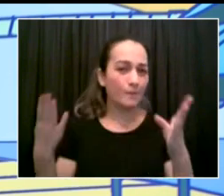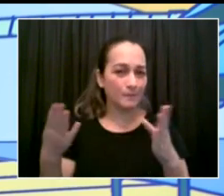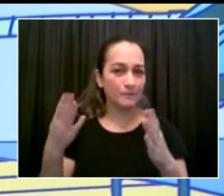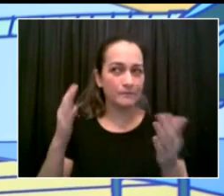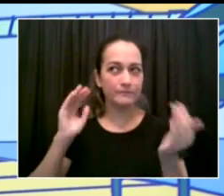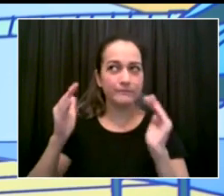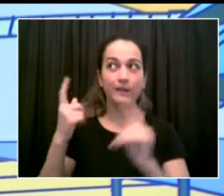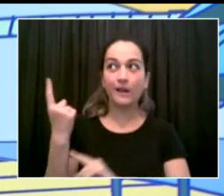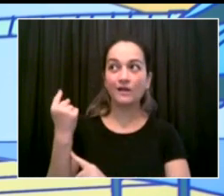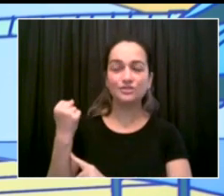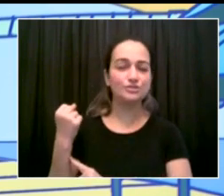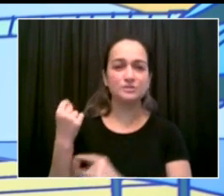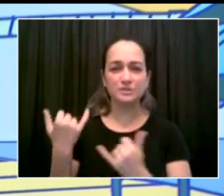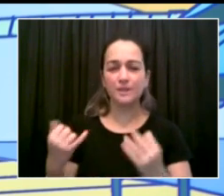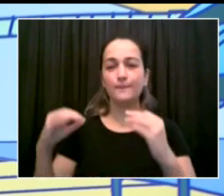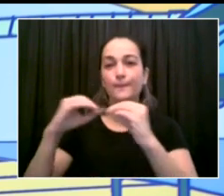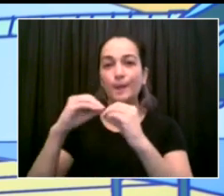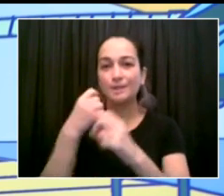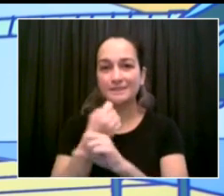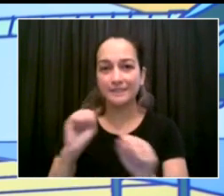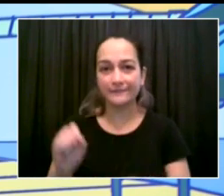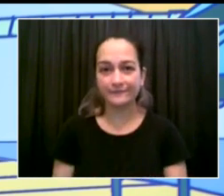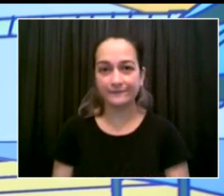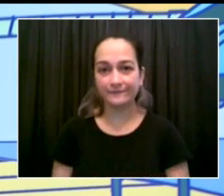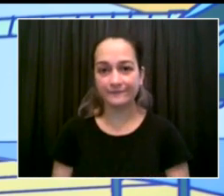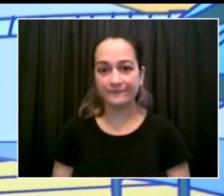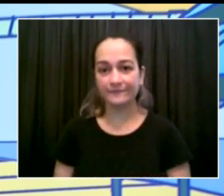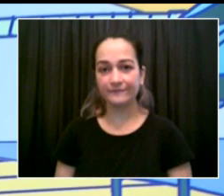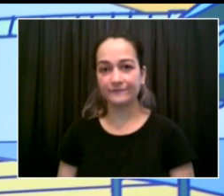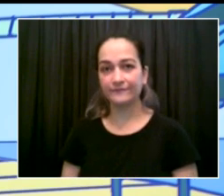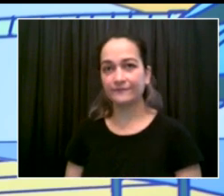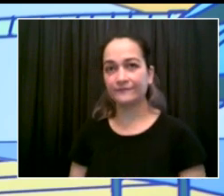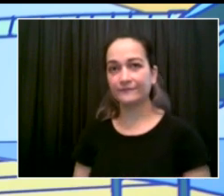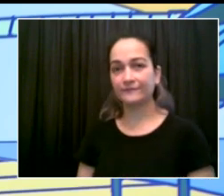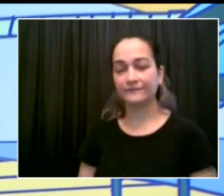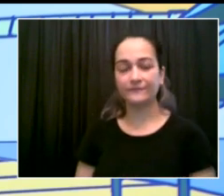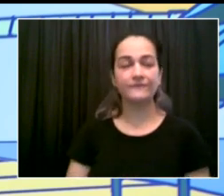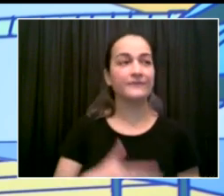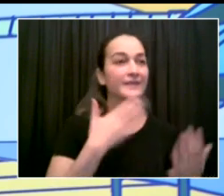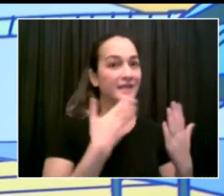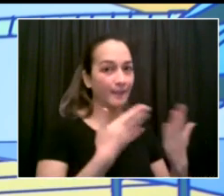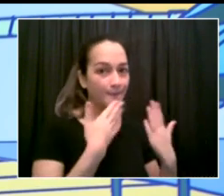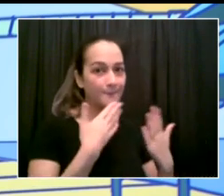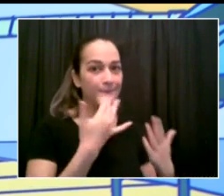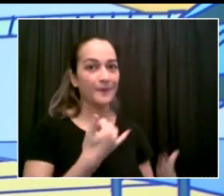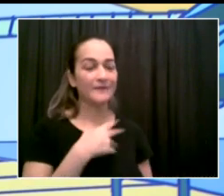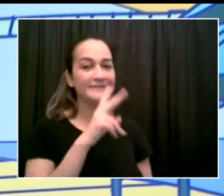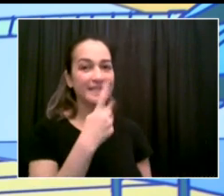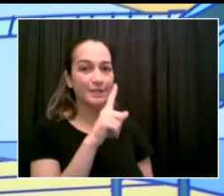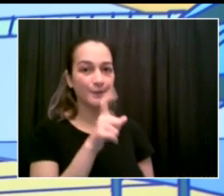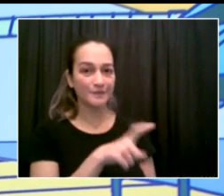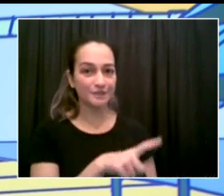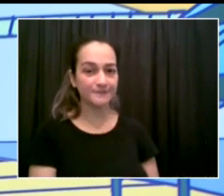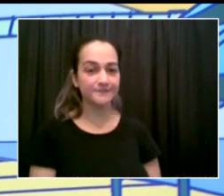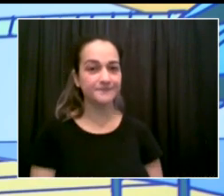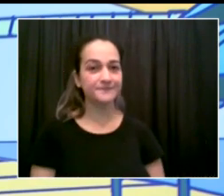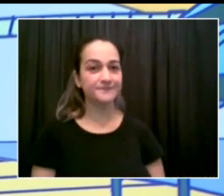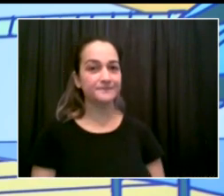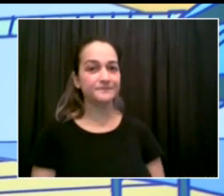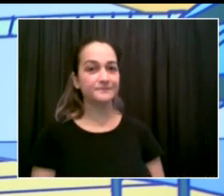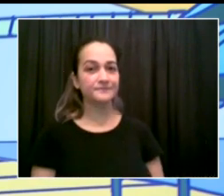And on the testing, this is less testing than was being done last year. Obviously,